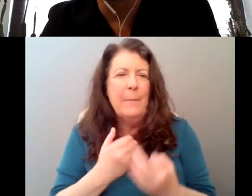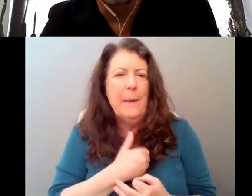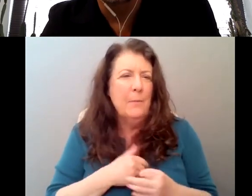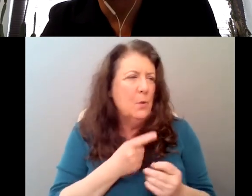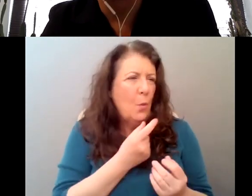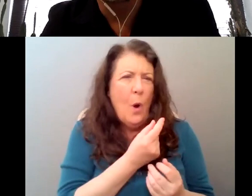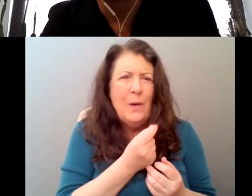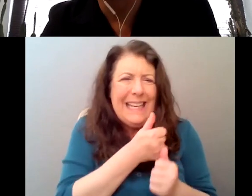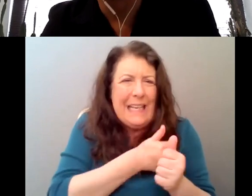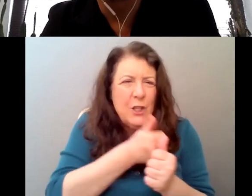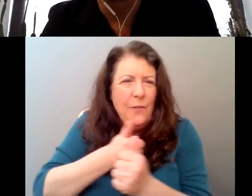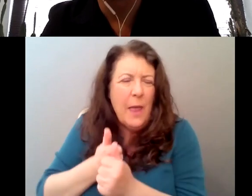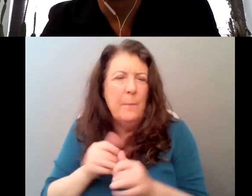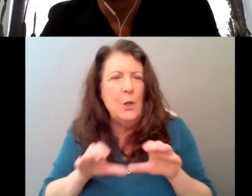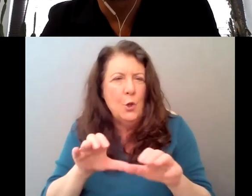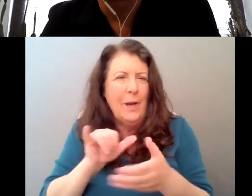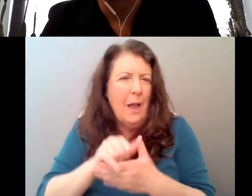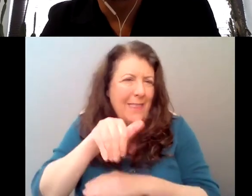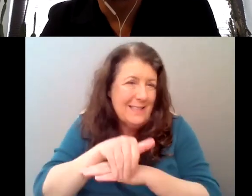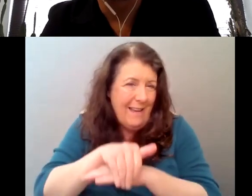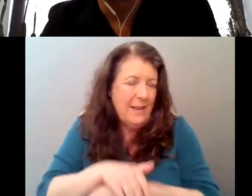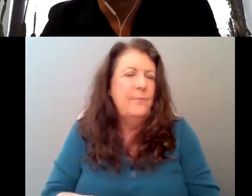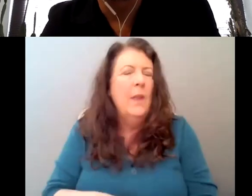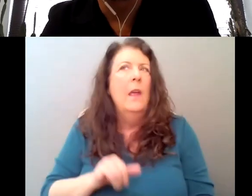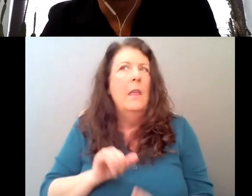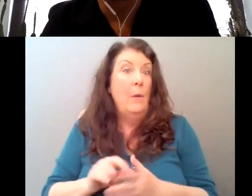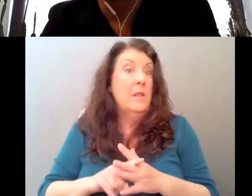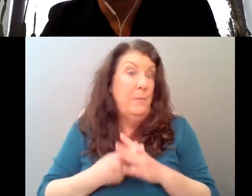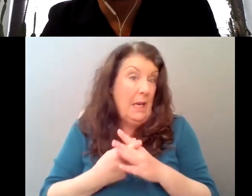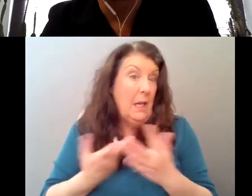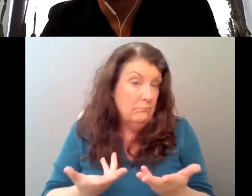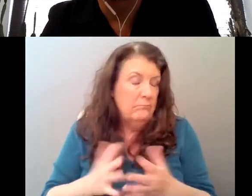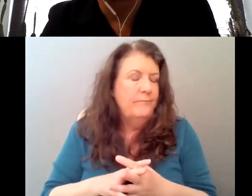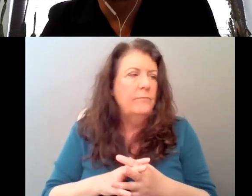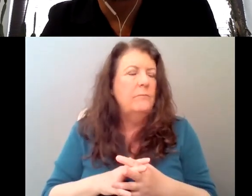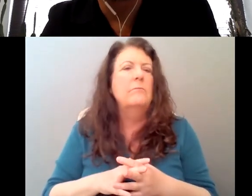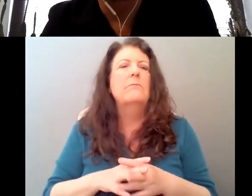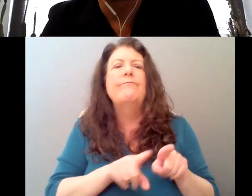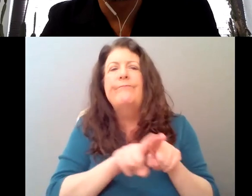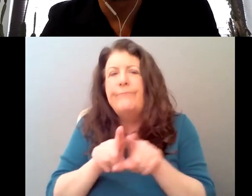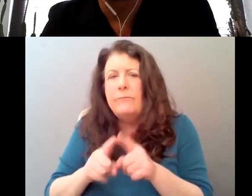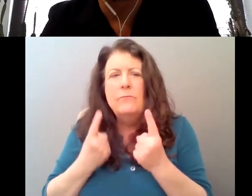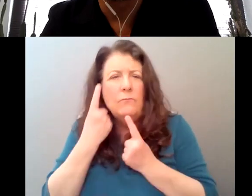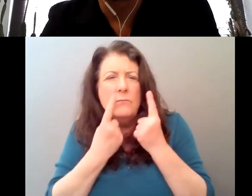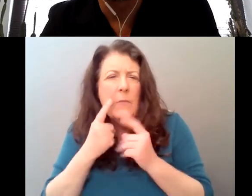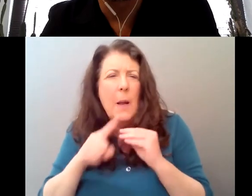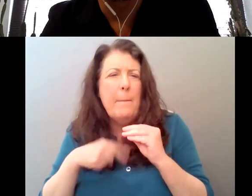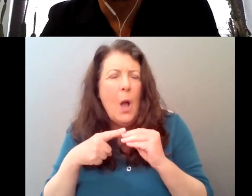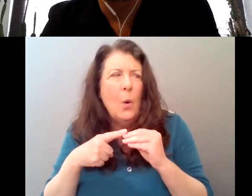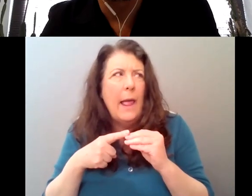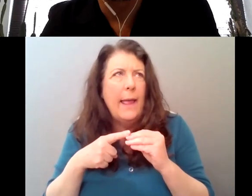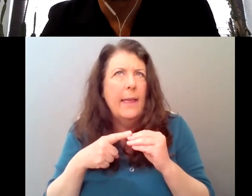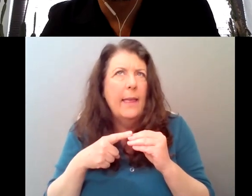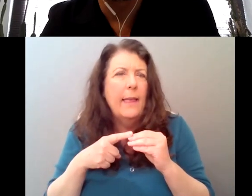at the opera. Um, and that was probably a beginning. And then, and then also, um, thinking about the